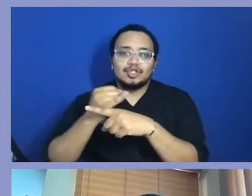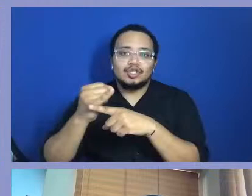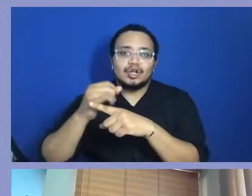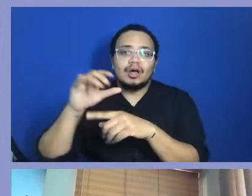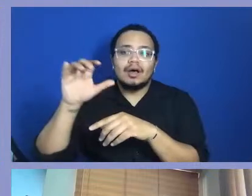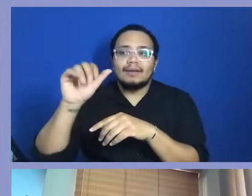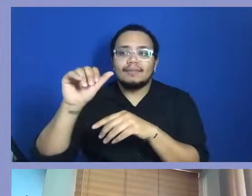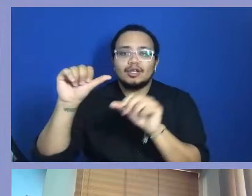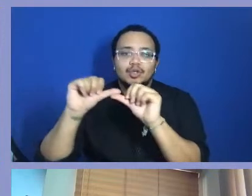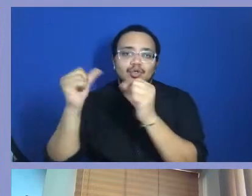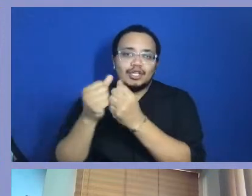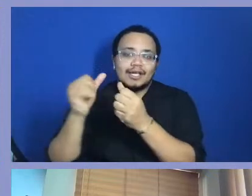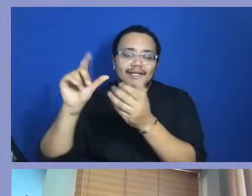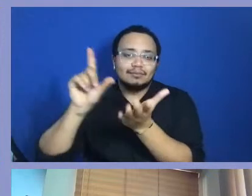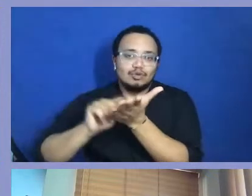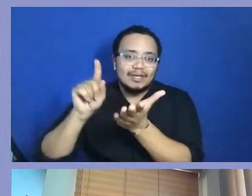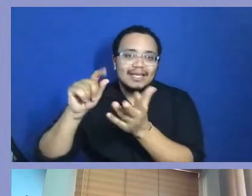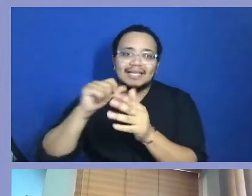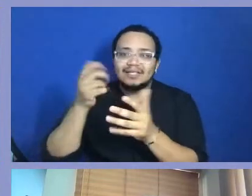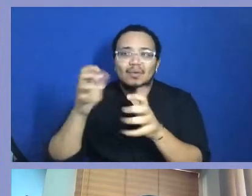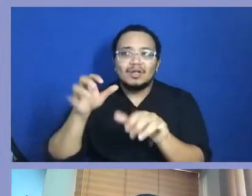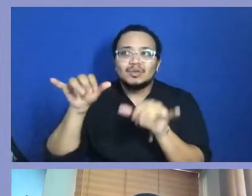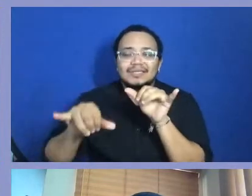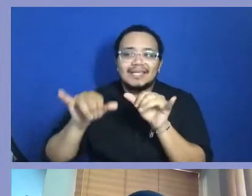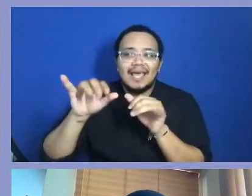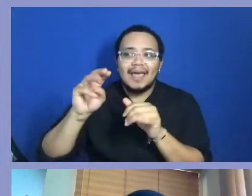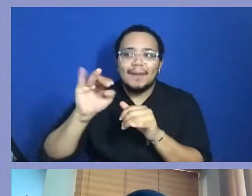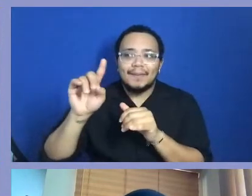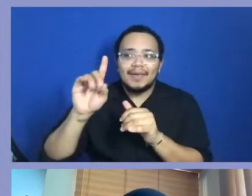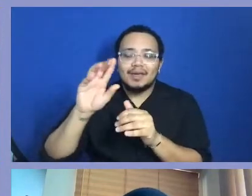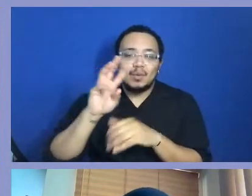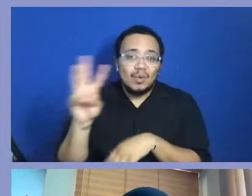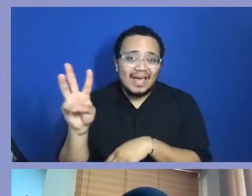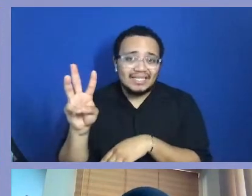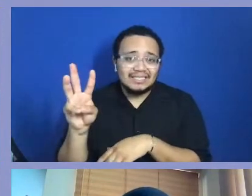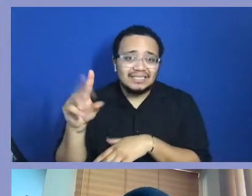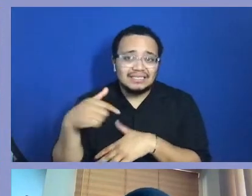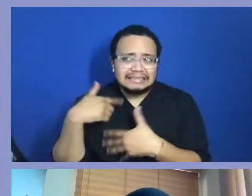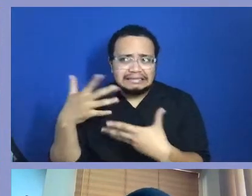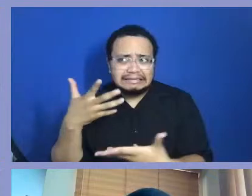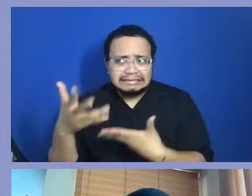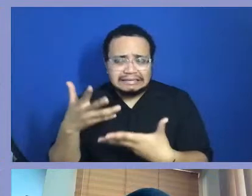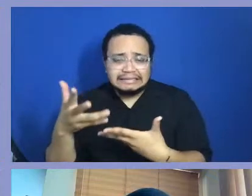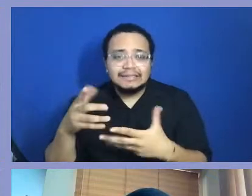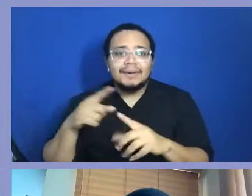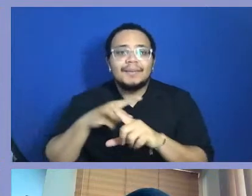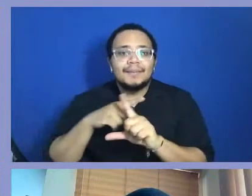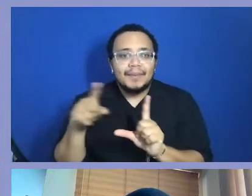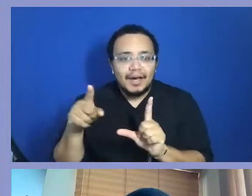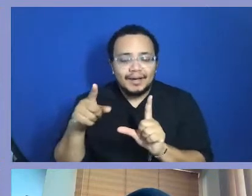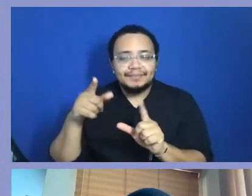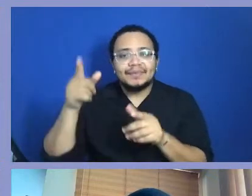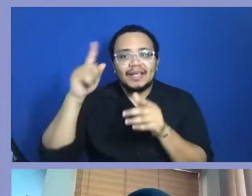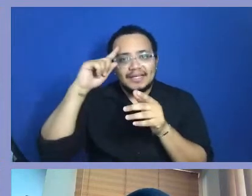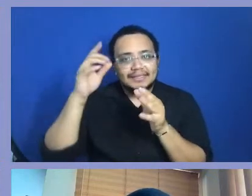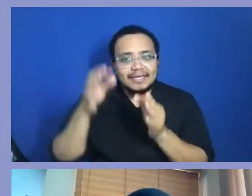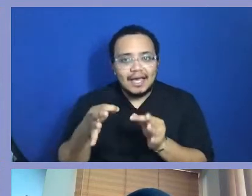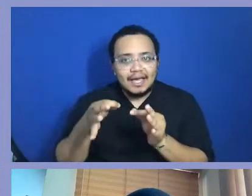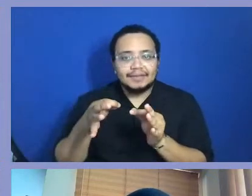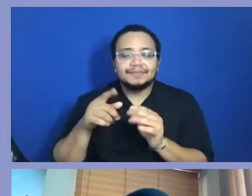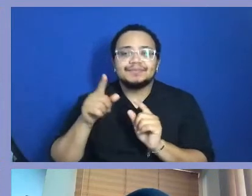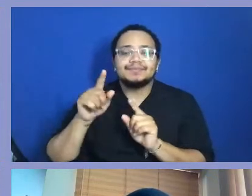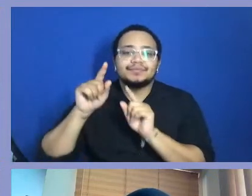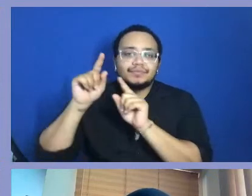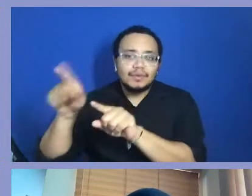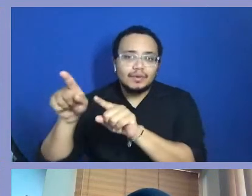west. Hell no. But I could still play the piano and play my bassoon. I came back to D.C. since they wouldn't send me. And I